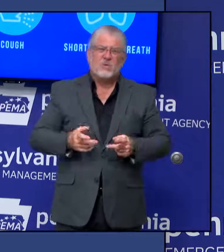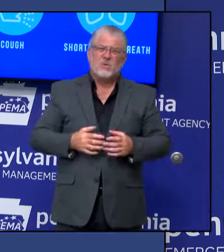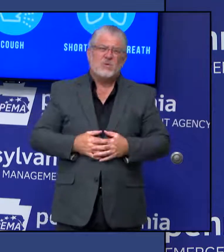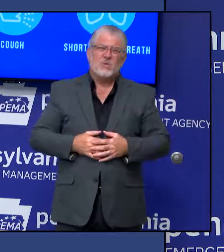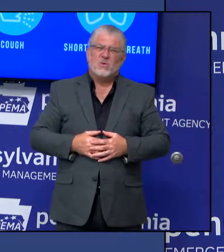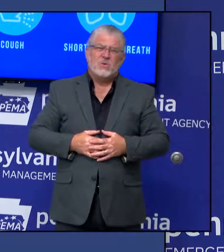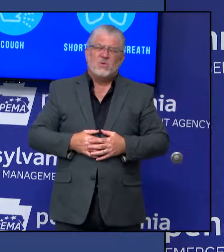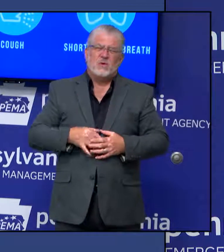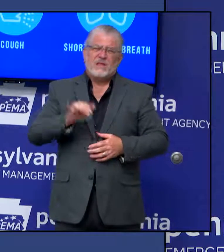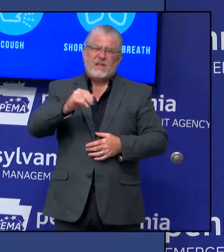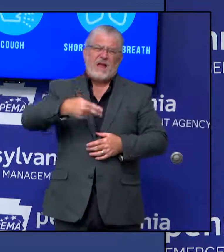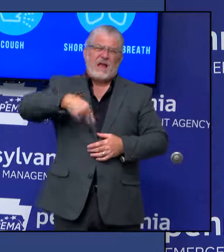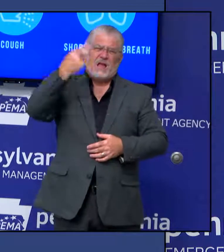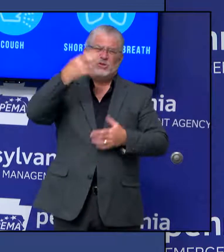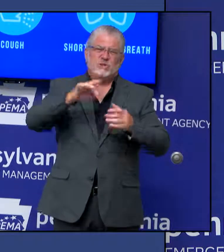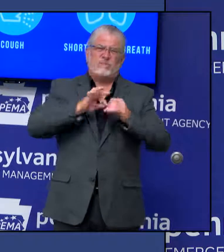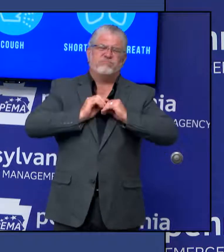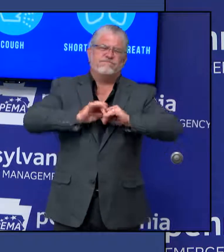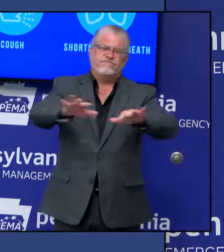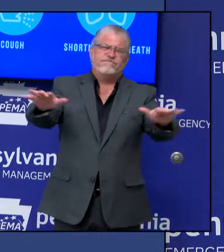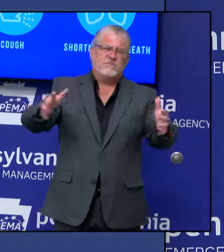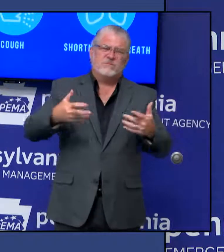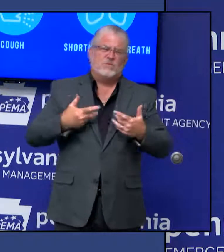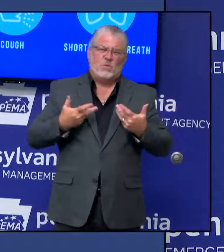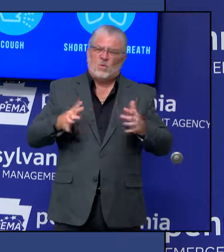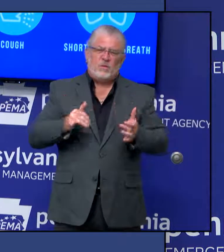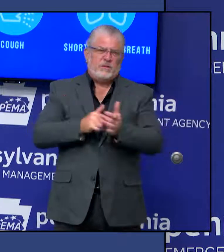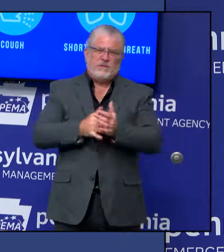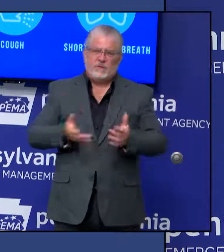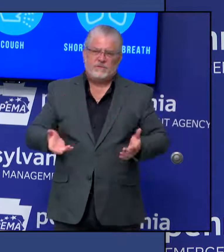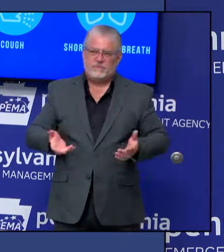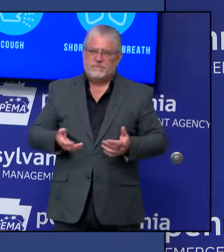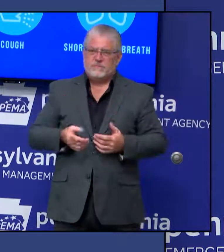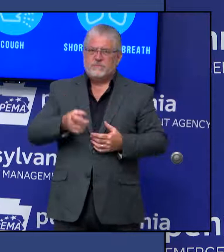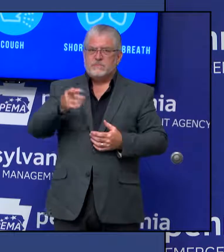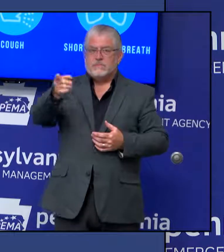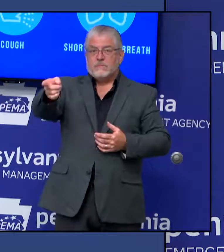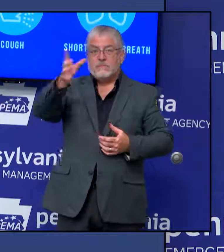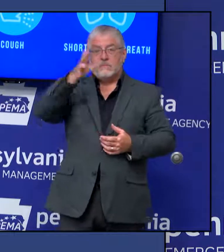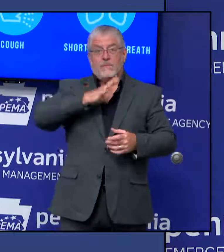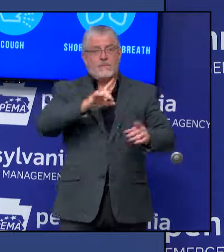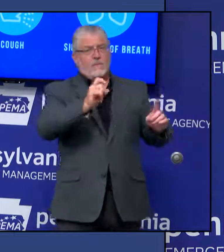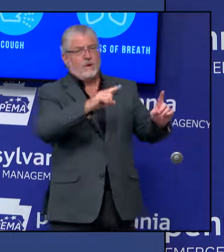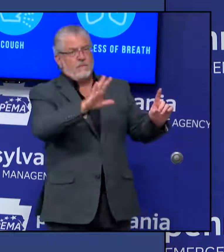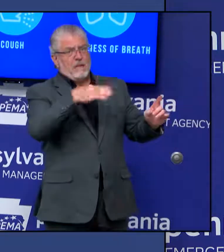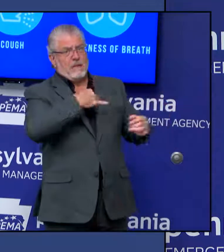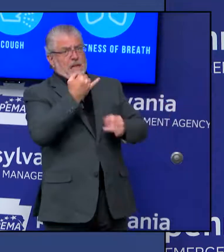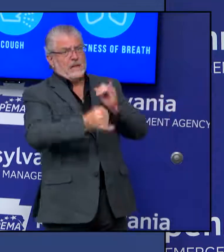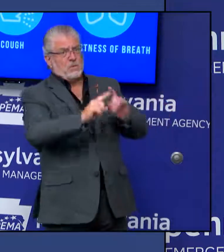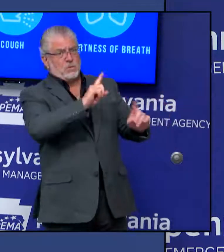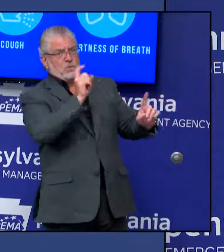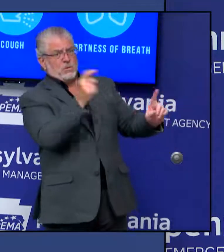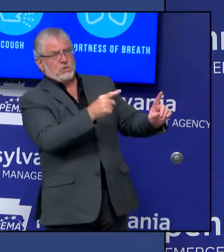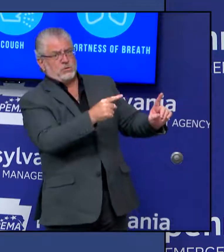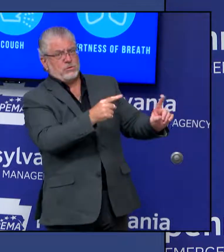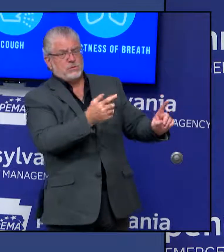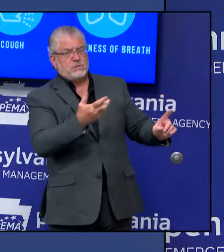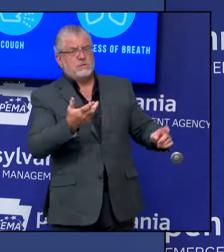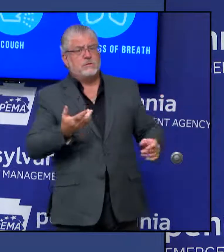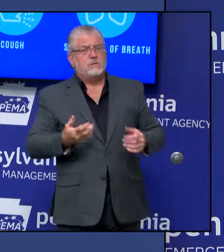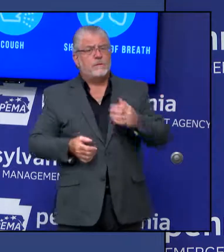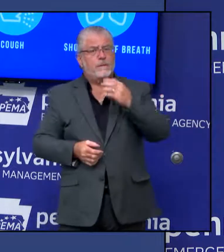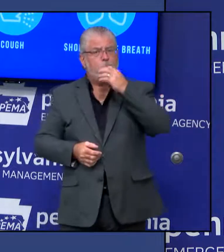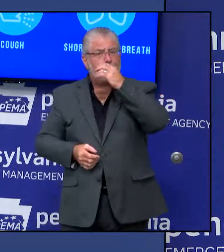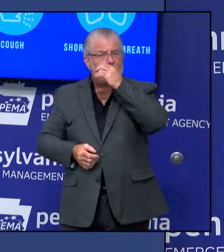And my last question is just about the data of this. So is it, the theory, at least that I've heard, is as it gets colder and more people move inside, that the virus spreads more